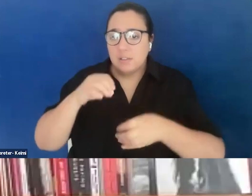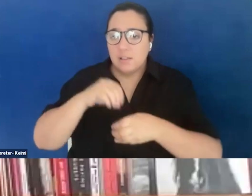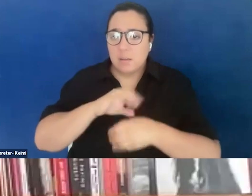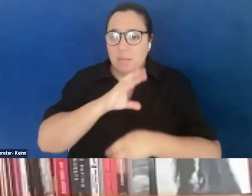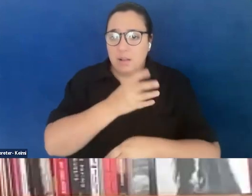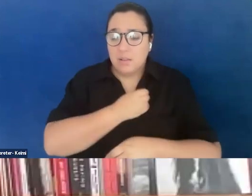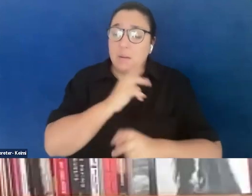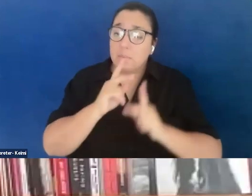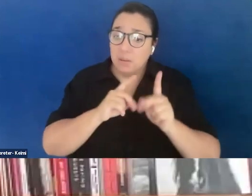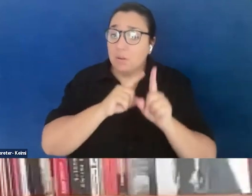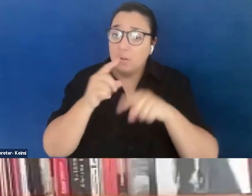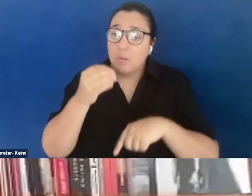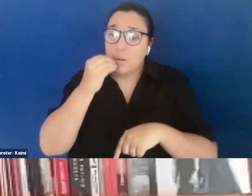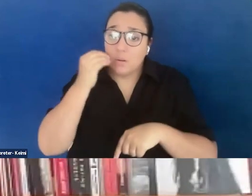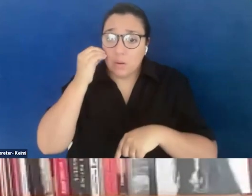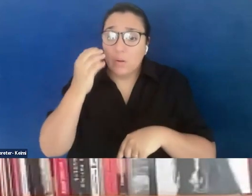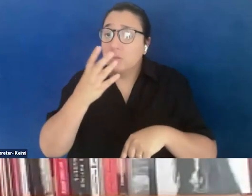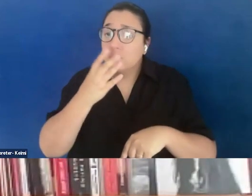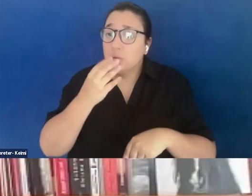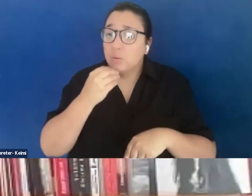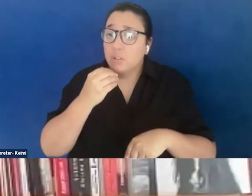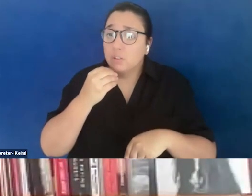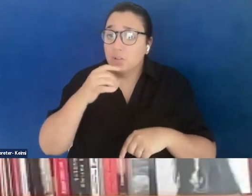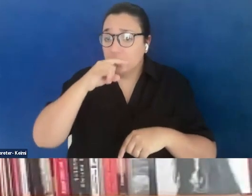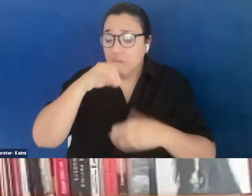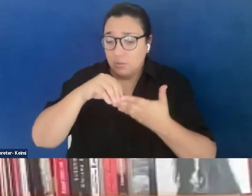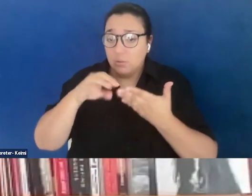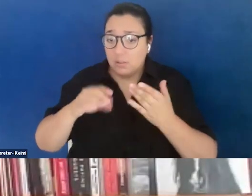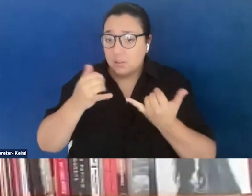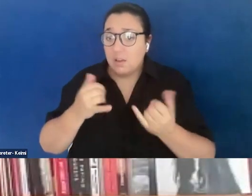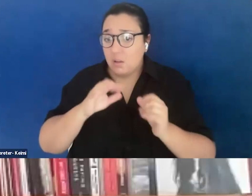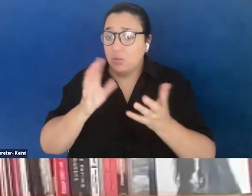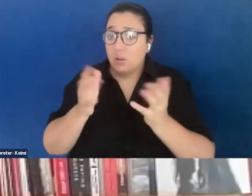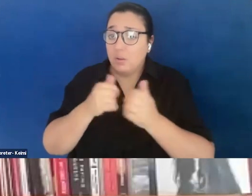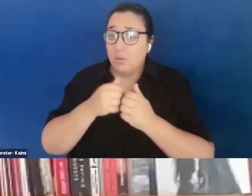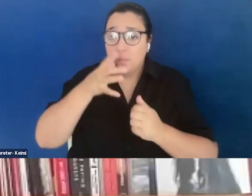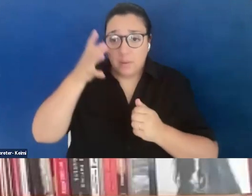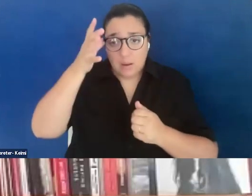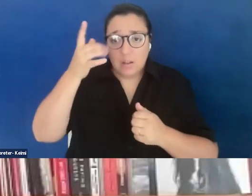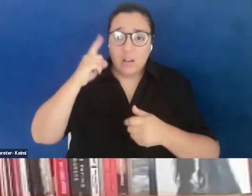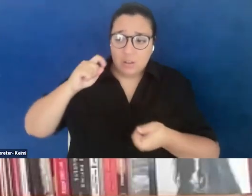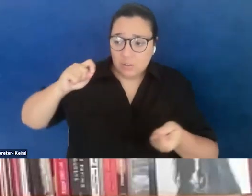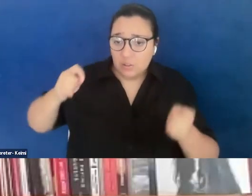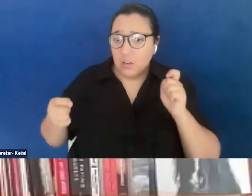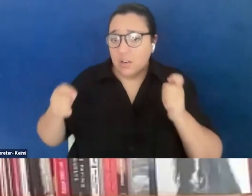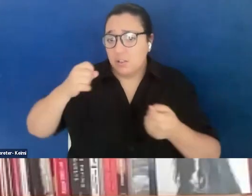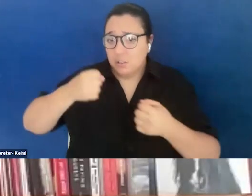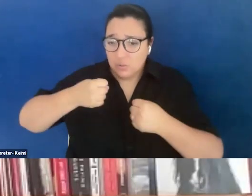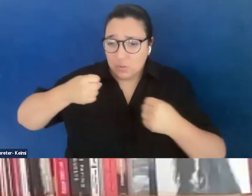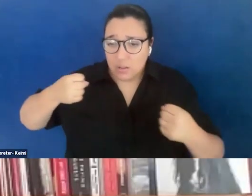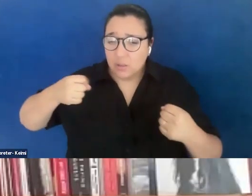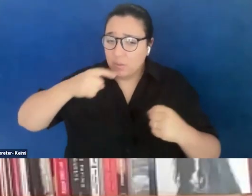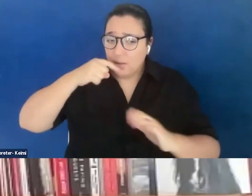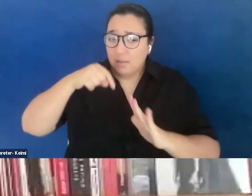home, Jewish students who are talking to their parents. Like people are stretching and changing in ways that are profound,